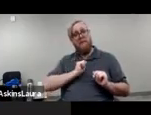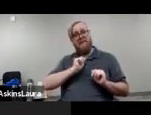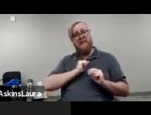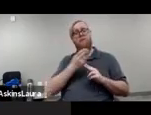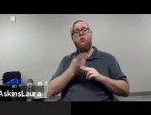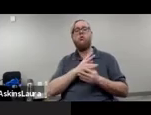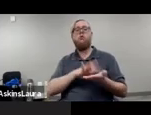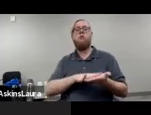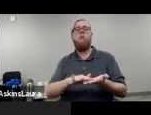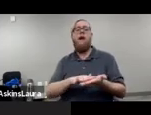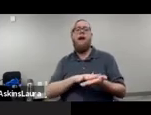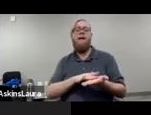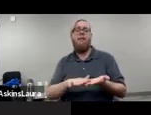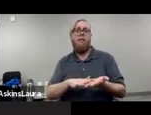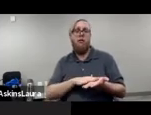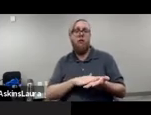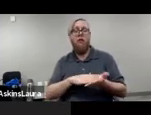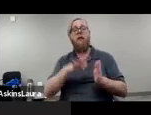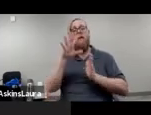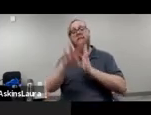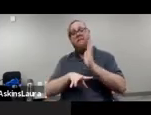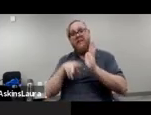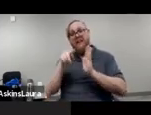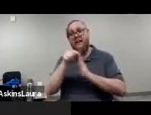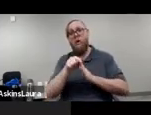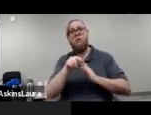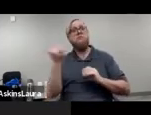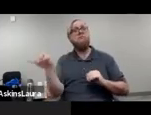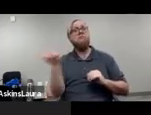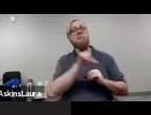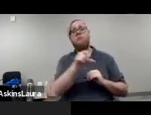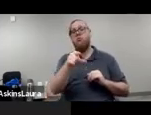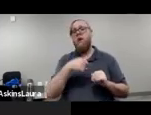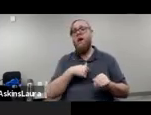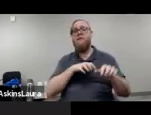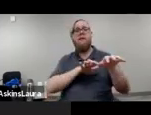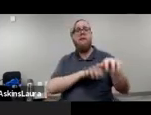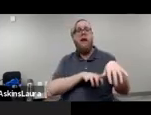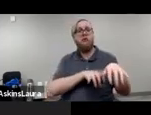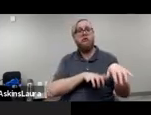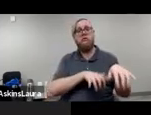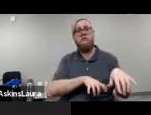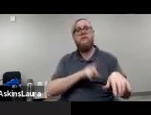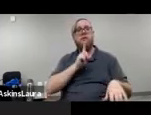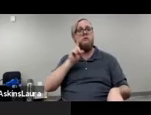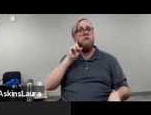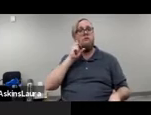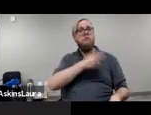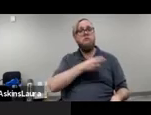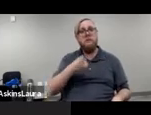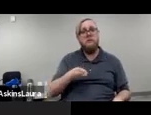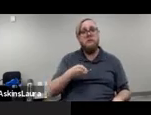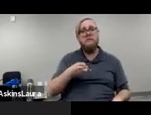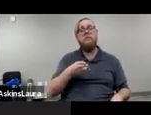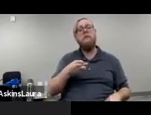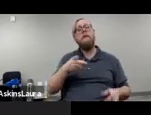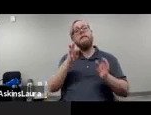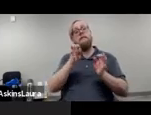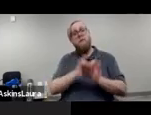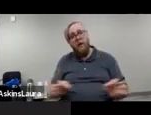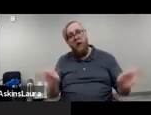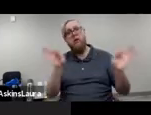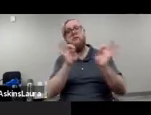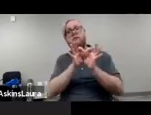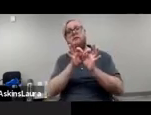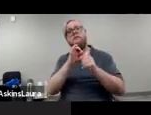of videos, just as you have captioning for those who are deaf and hard of hearing, it is